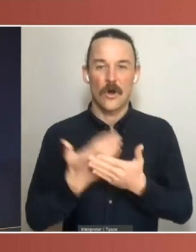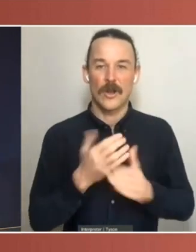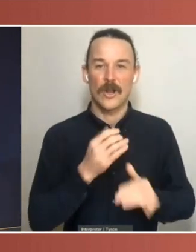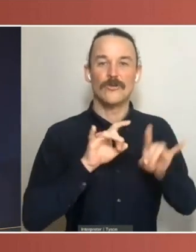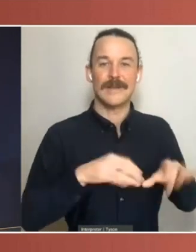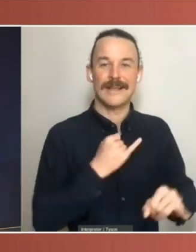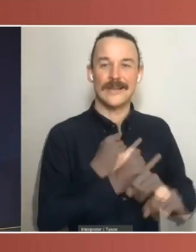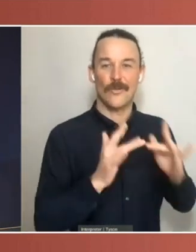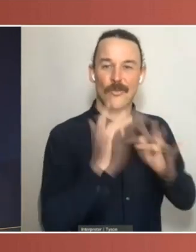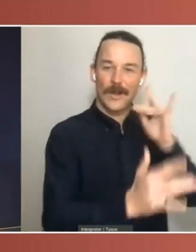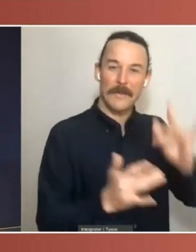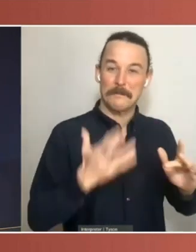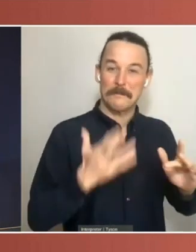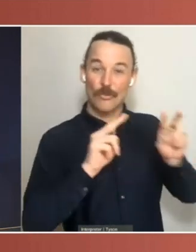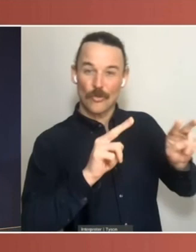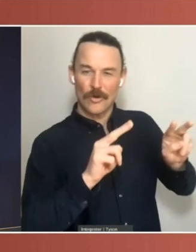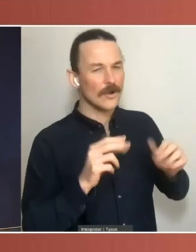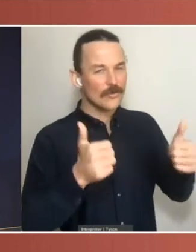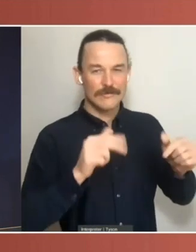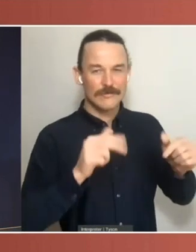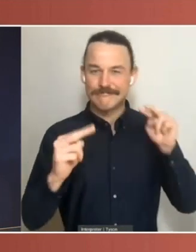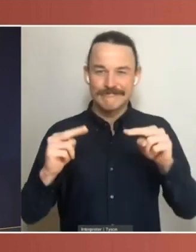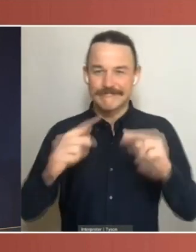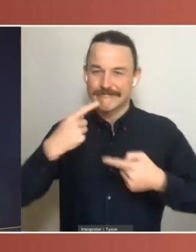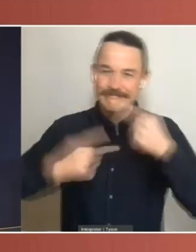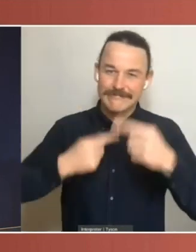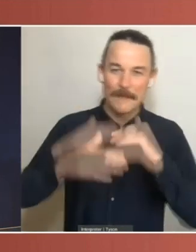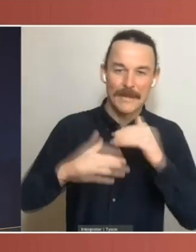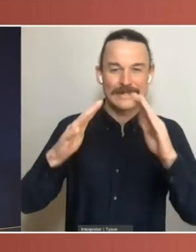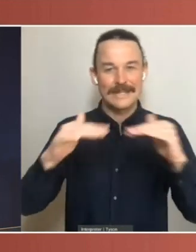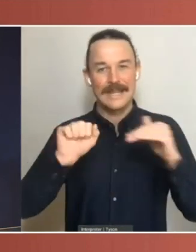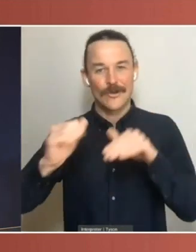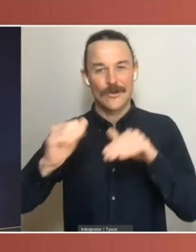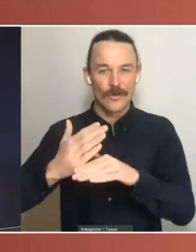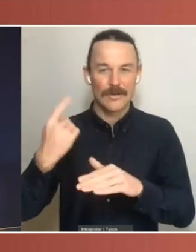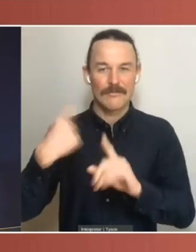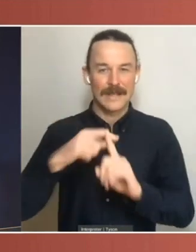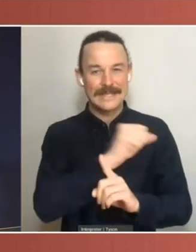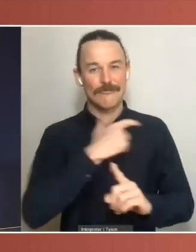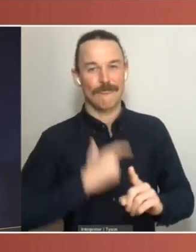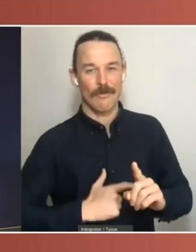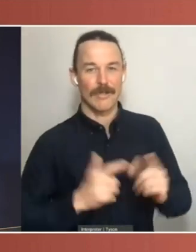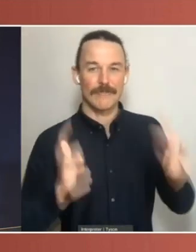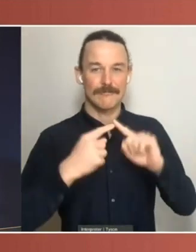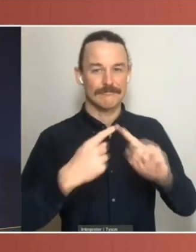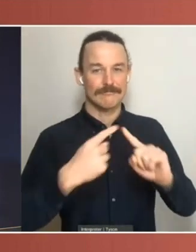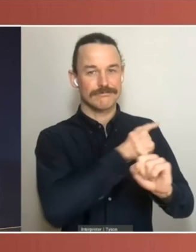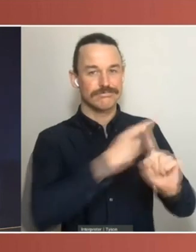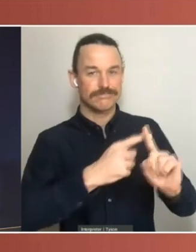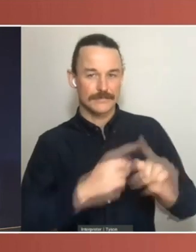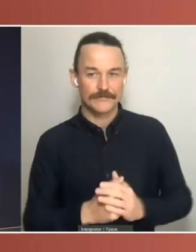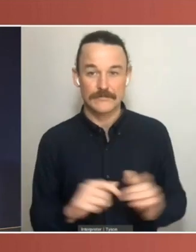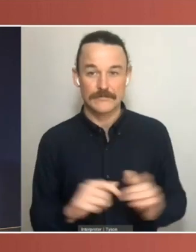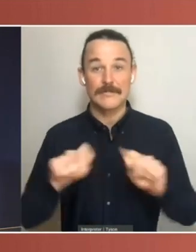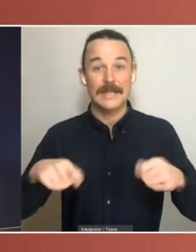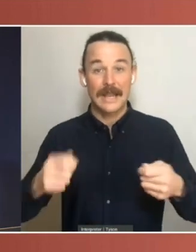presented by the President about the work of the Senate and his role as President. Now, our next lecture, if I may give a plug to that,